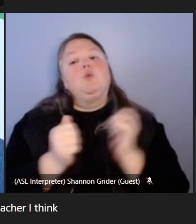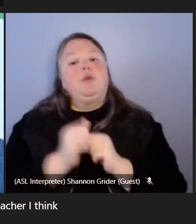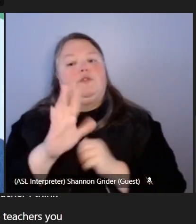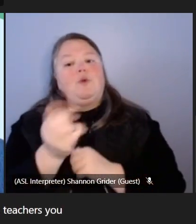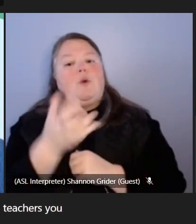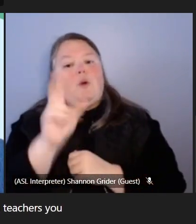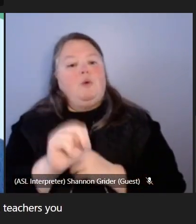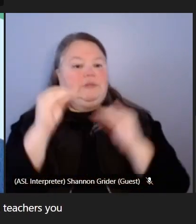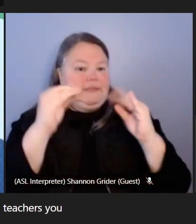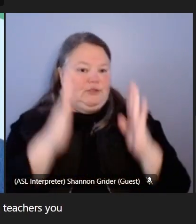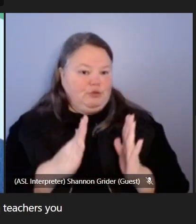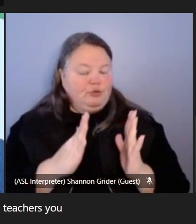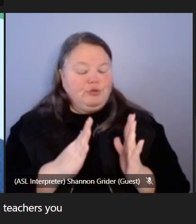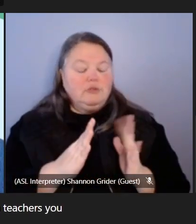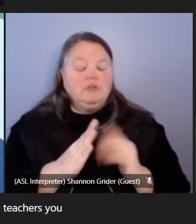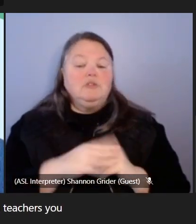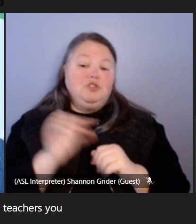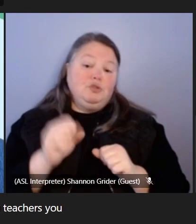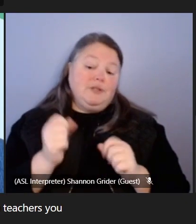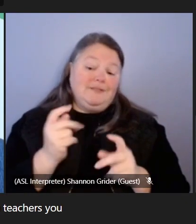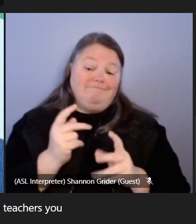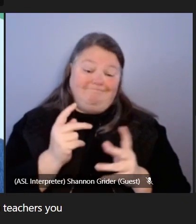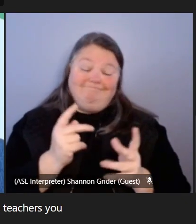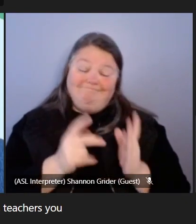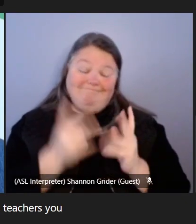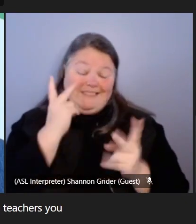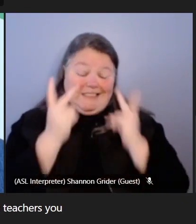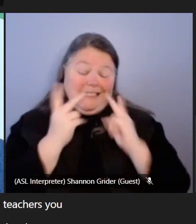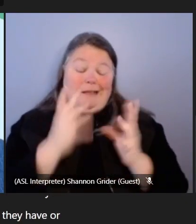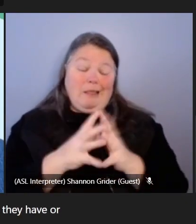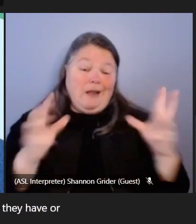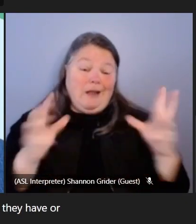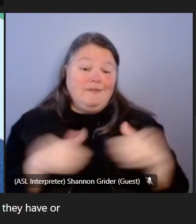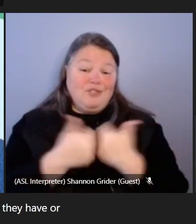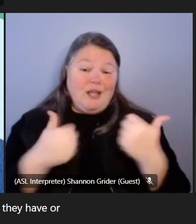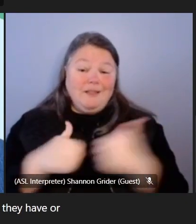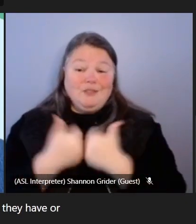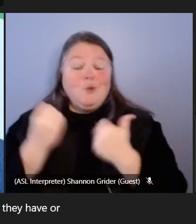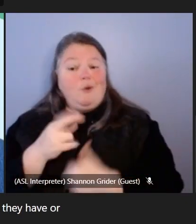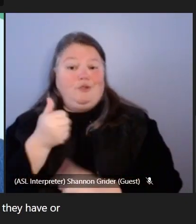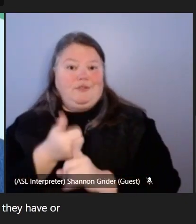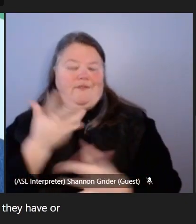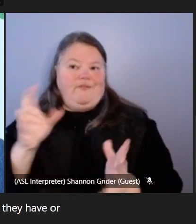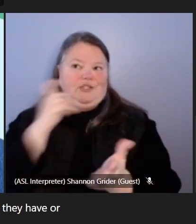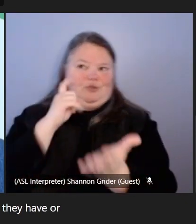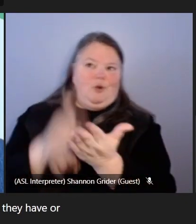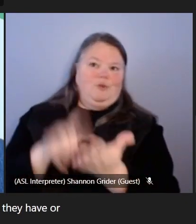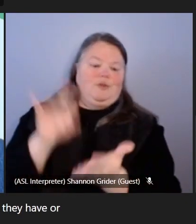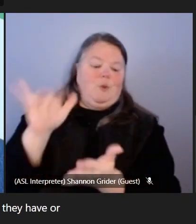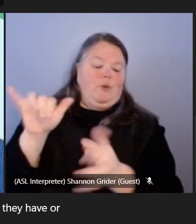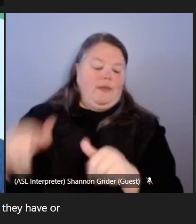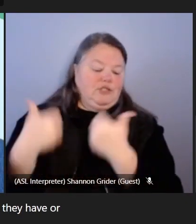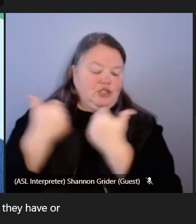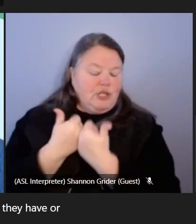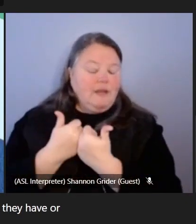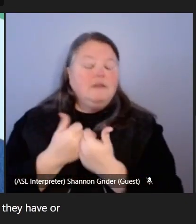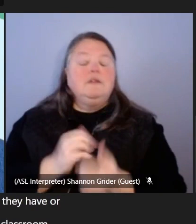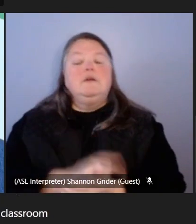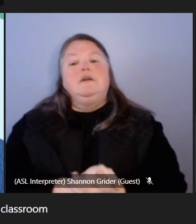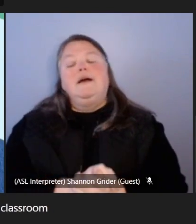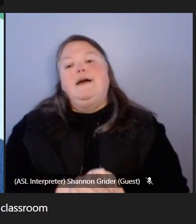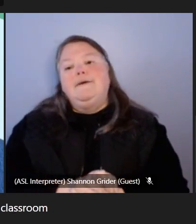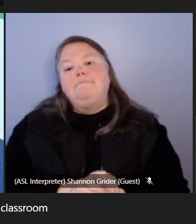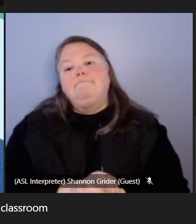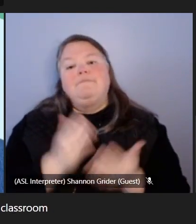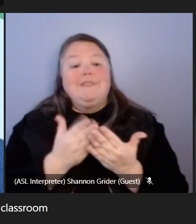probably find um some of the challenges that they have or you see them yourself as a as a student in the classroom um things like you